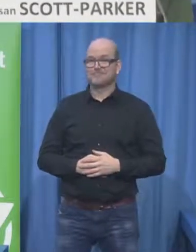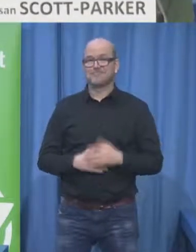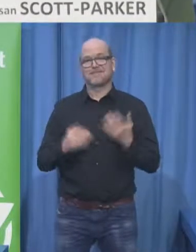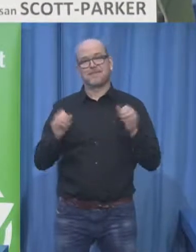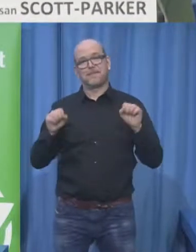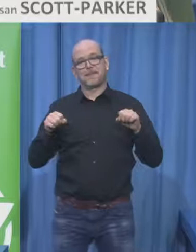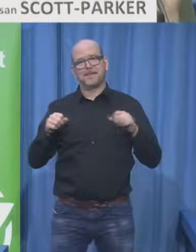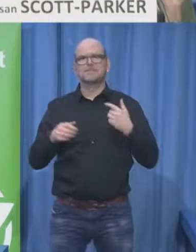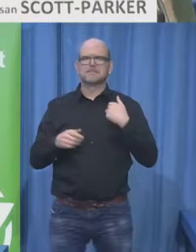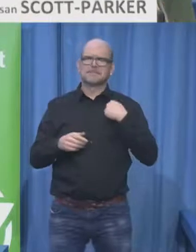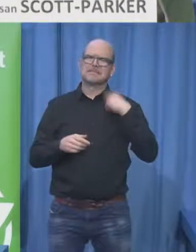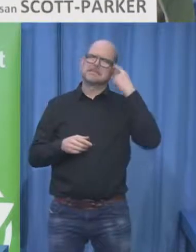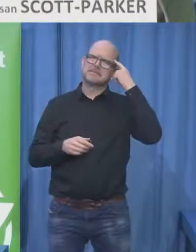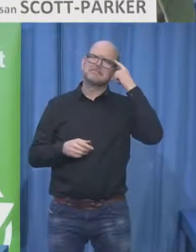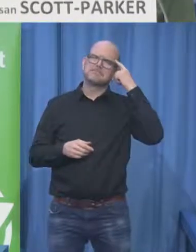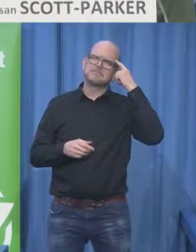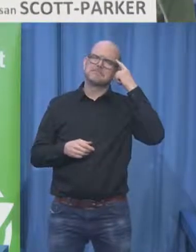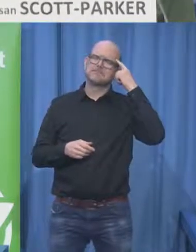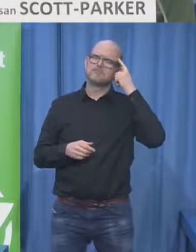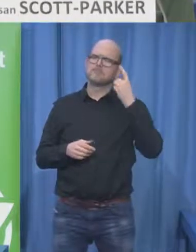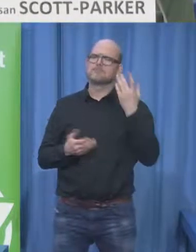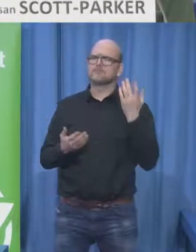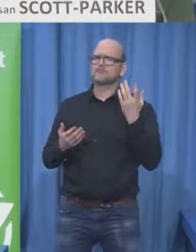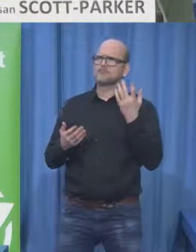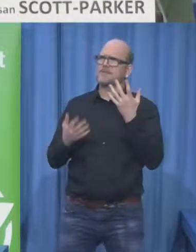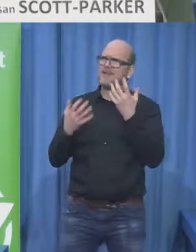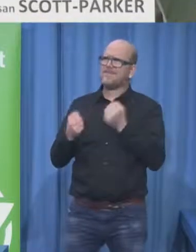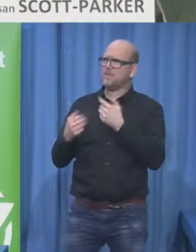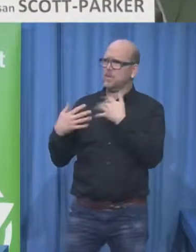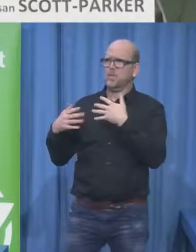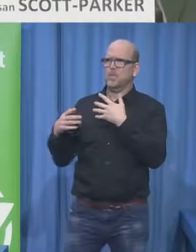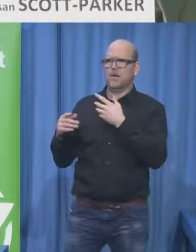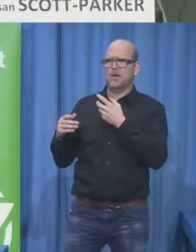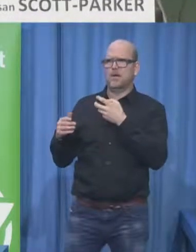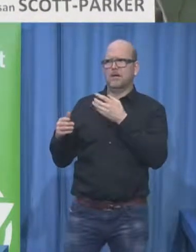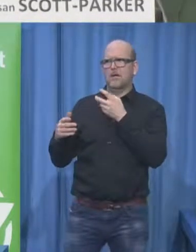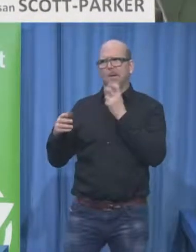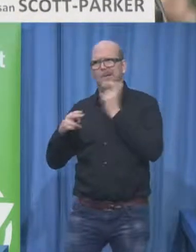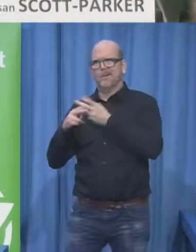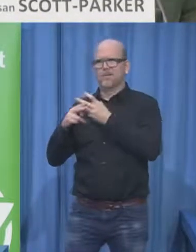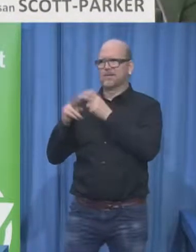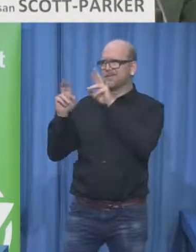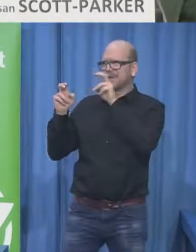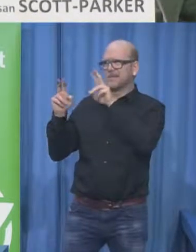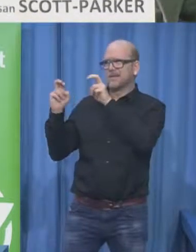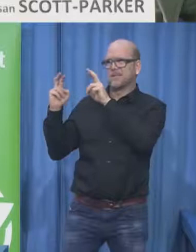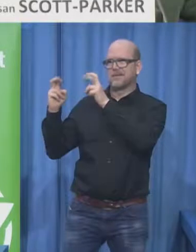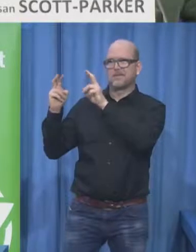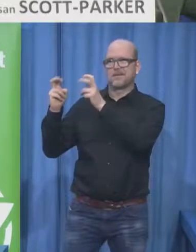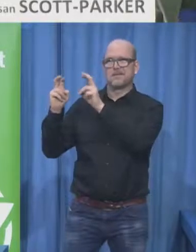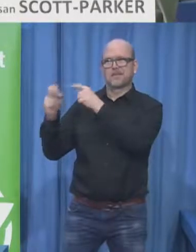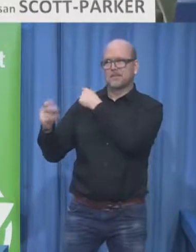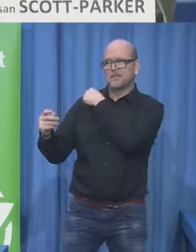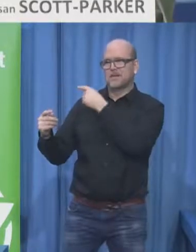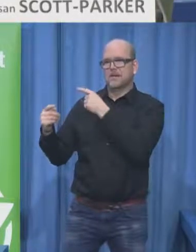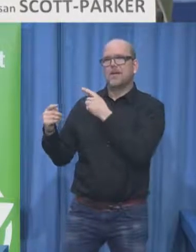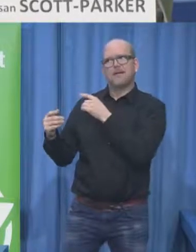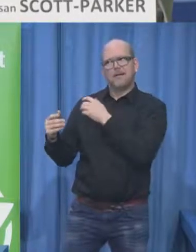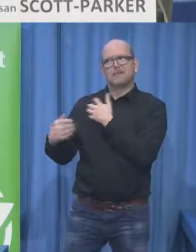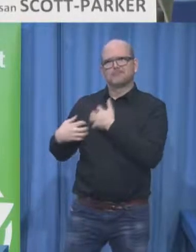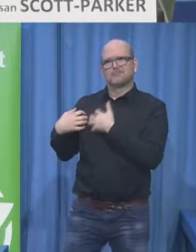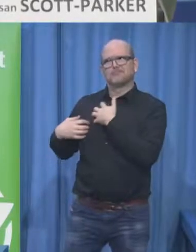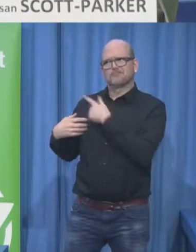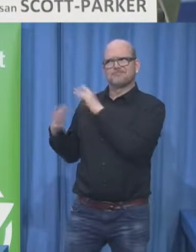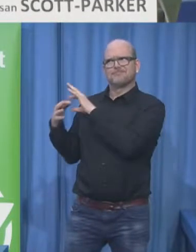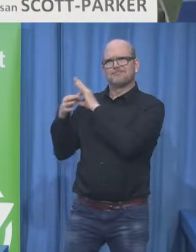career when we first started out to bring business leaders to the table it was clear that we had a world where we had business people